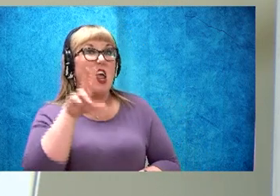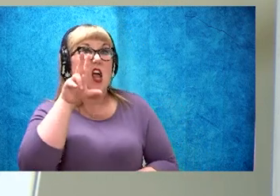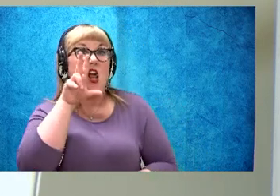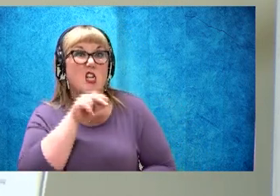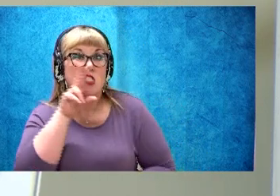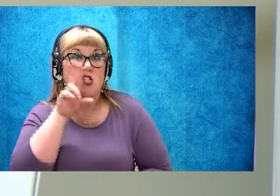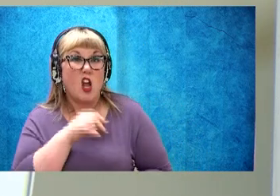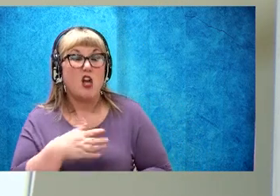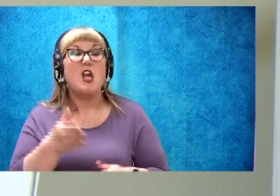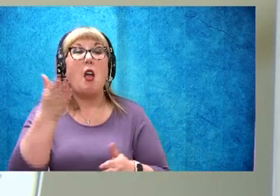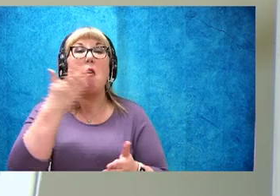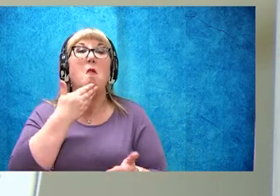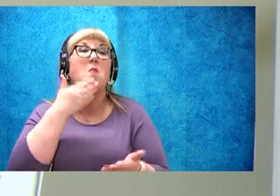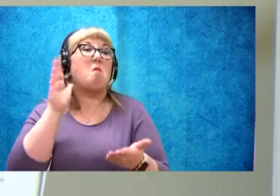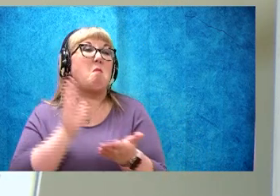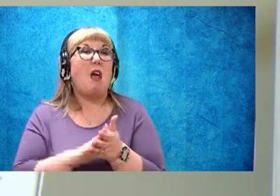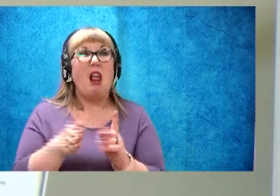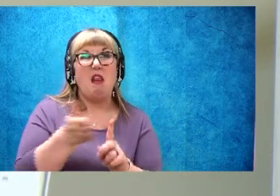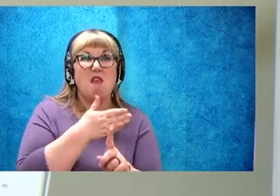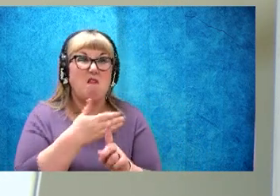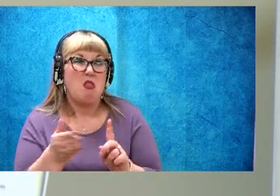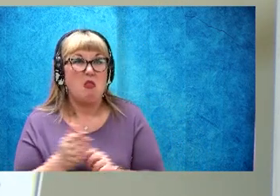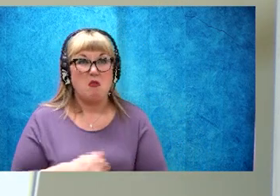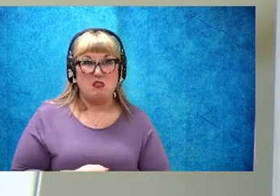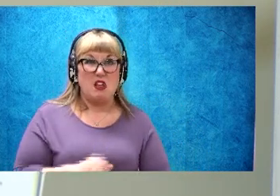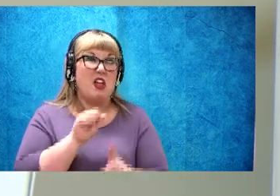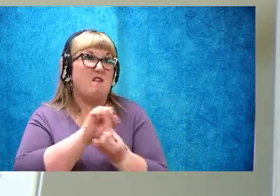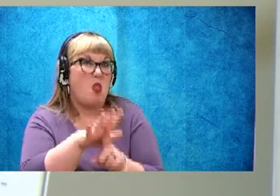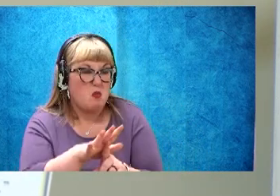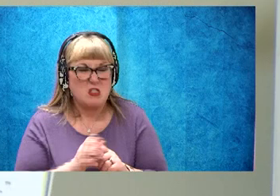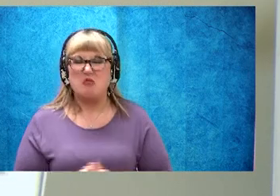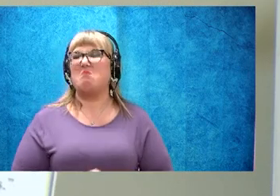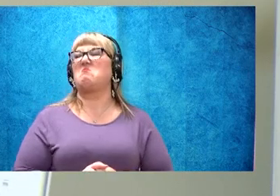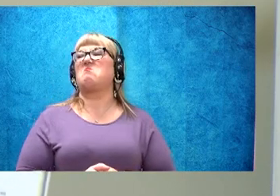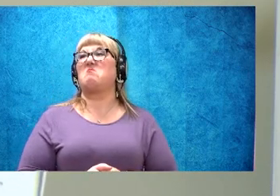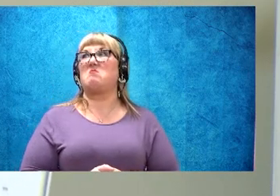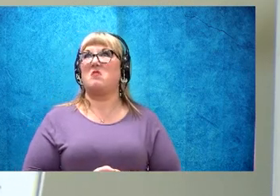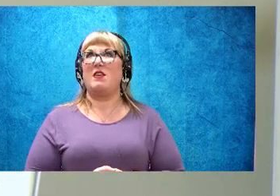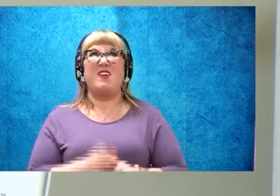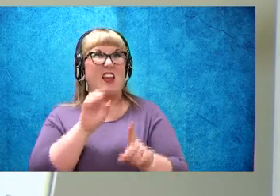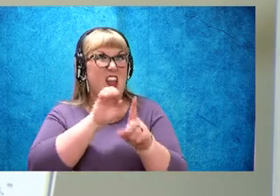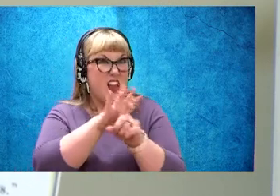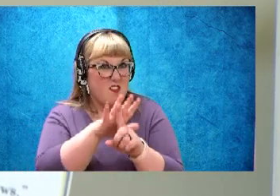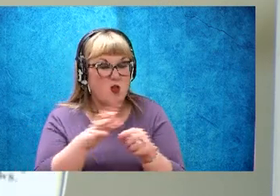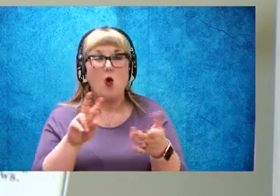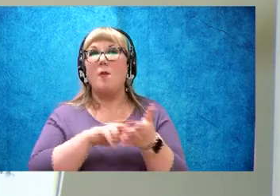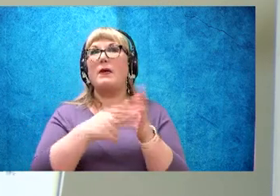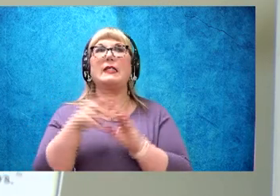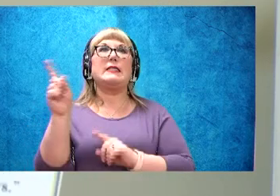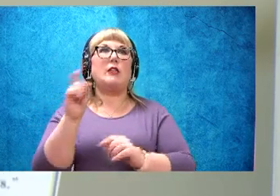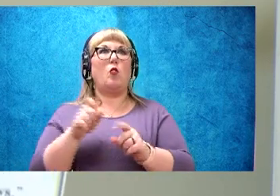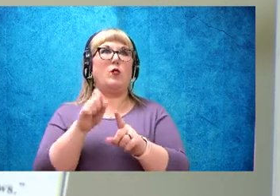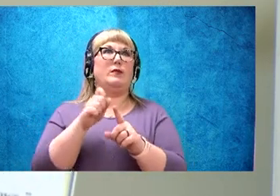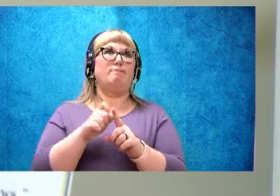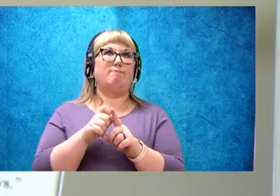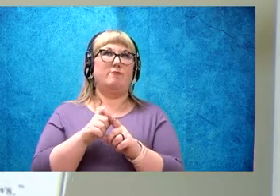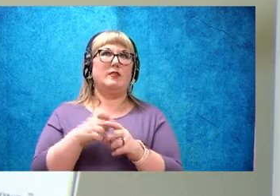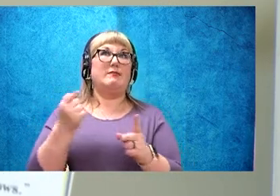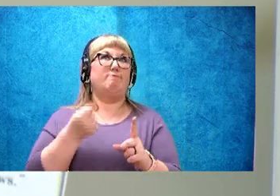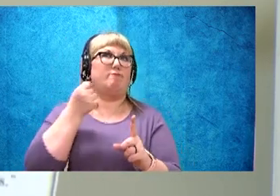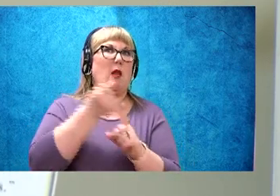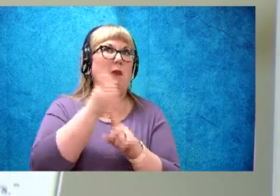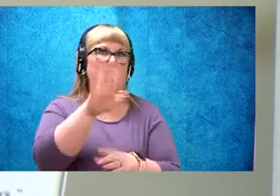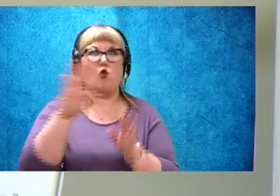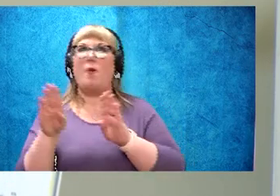bad influence on cows. Influence means that somebody affects your behavior. Either they can make you do something good